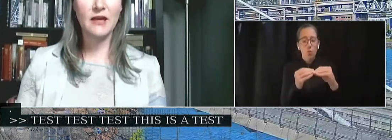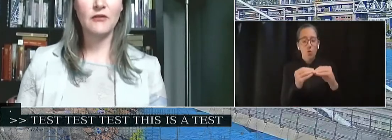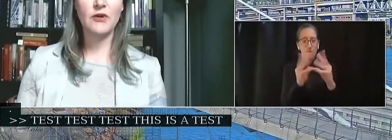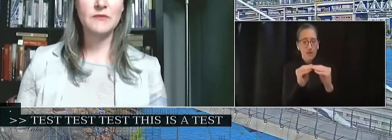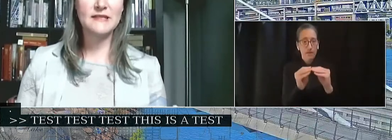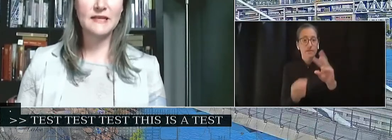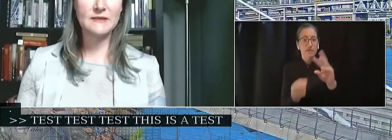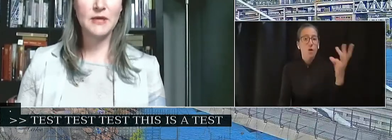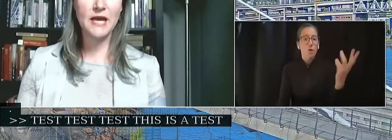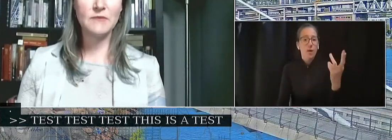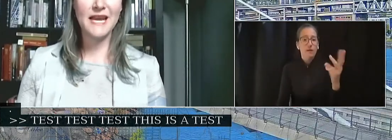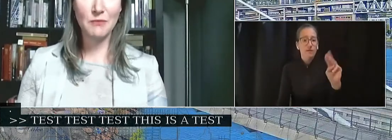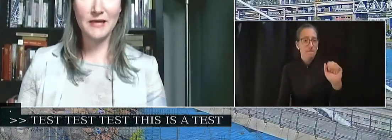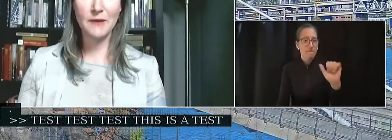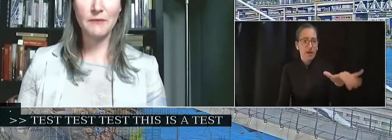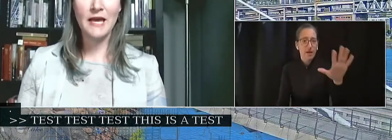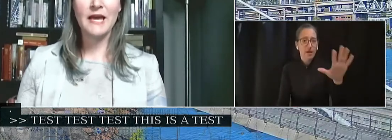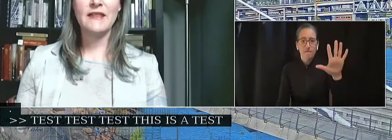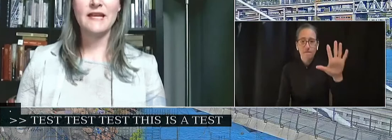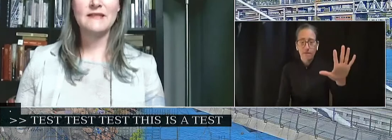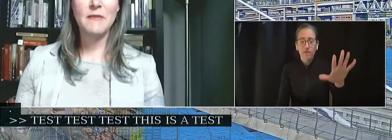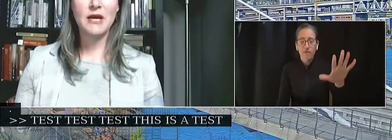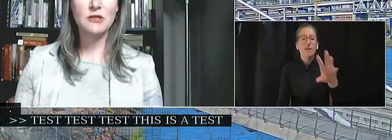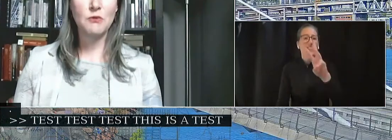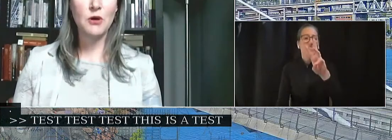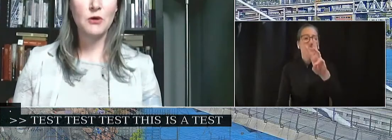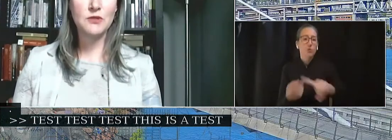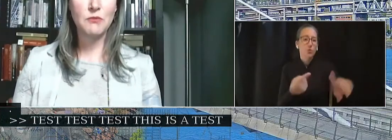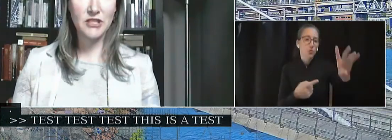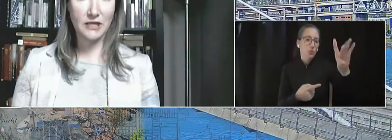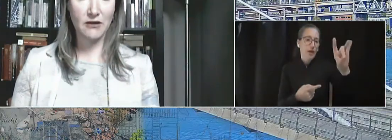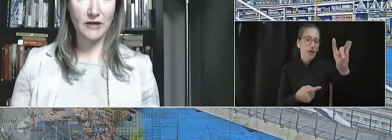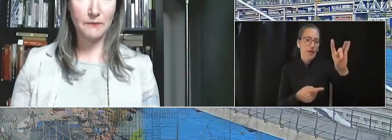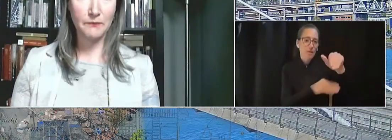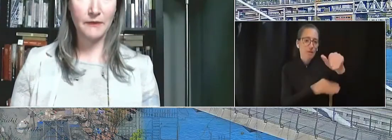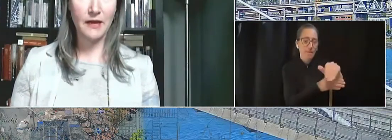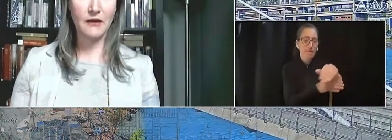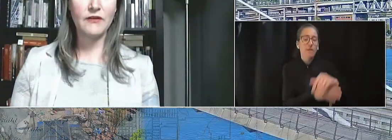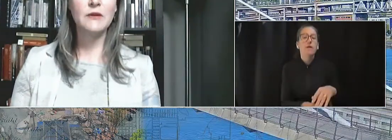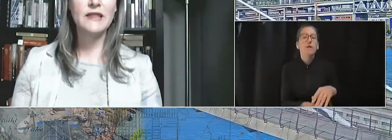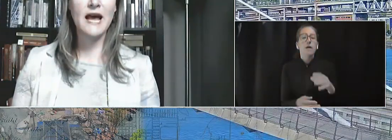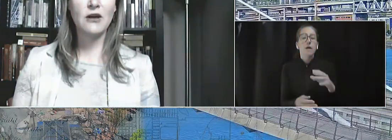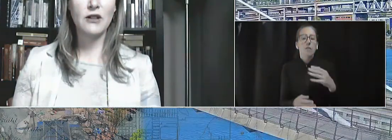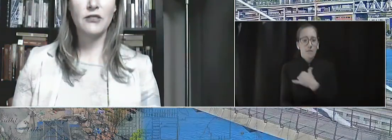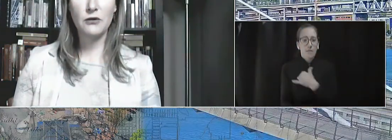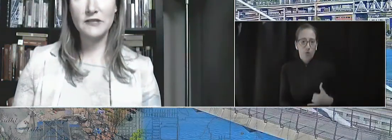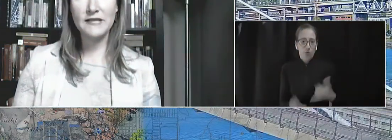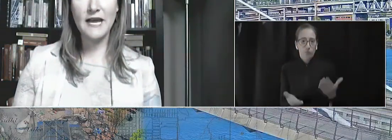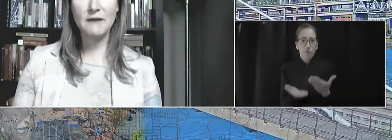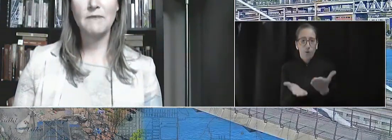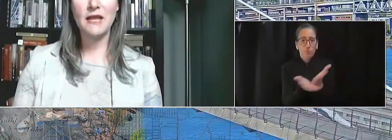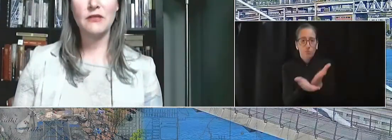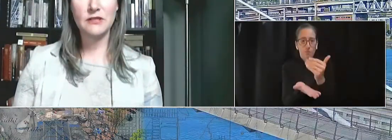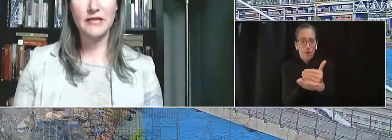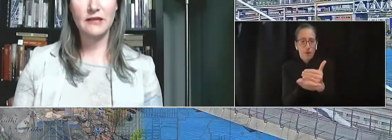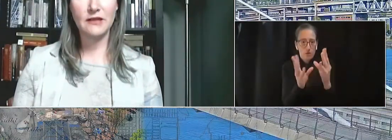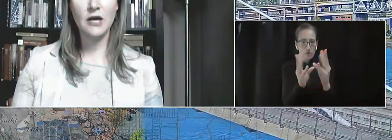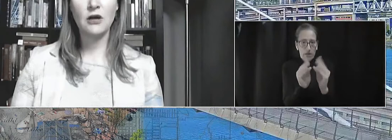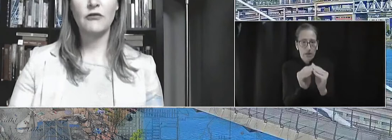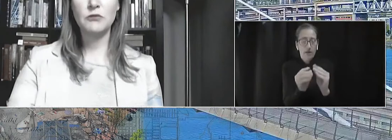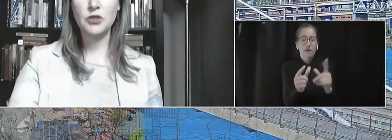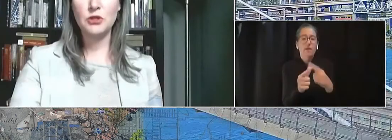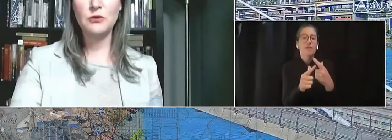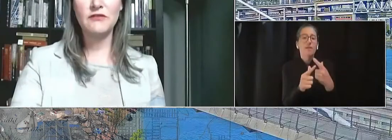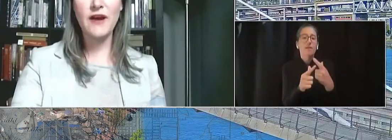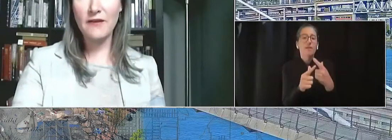5, from 6pm to 8pm. And that's the mayor's proposed budget hearing. Following that, on Thursday, May 13,